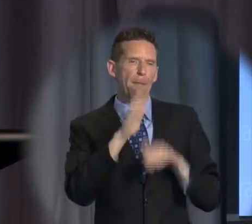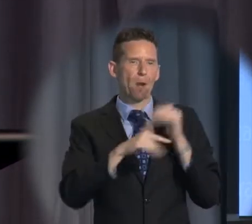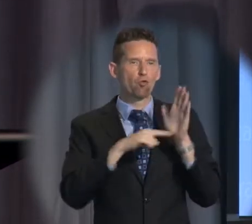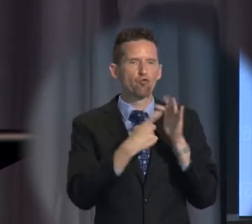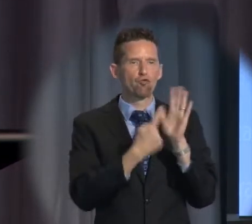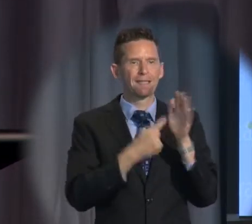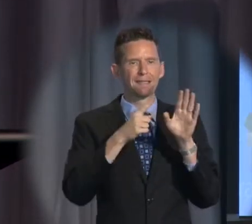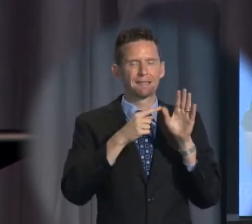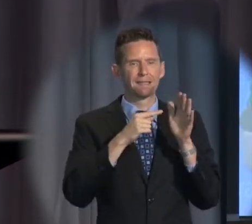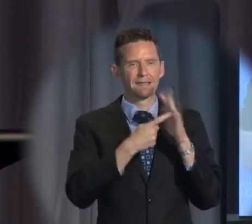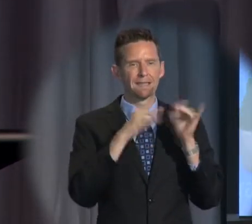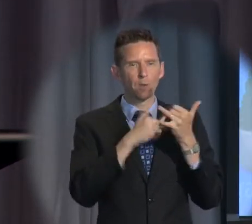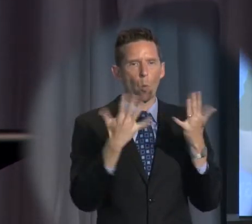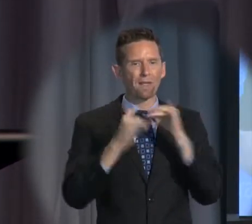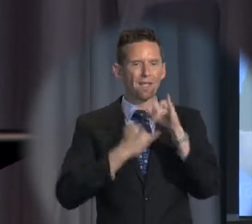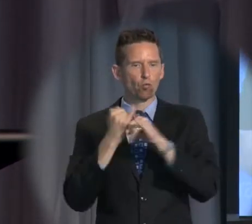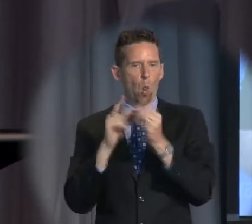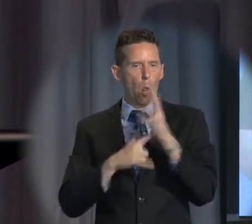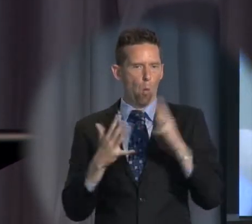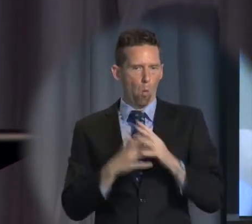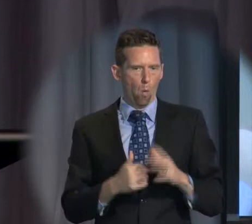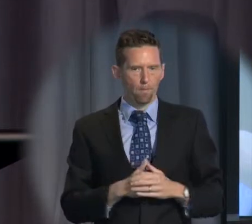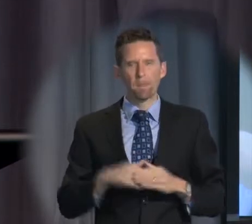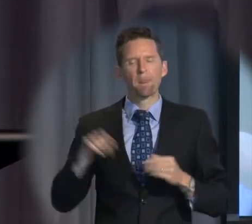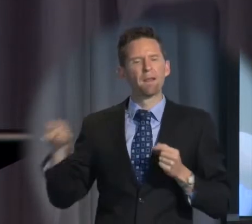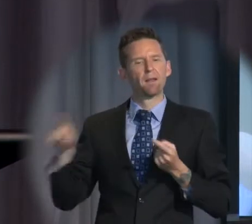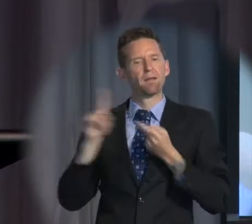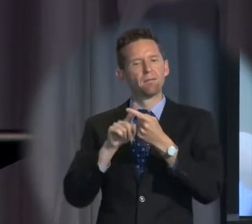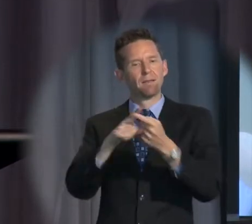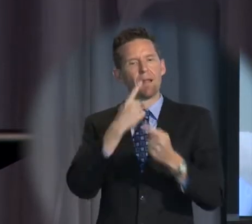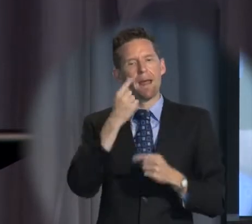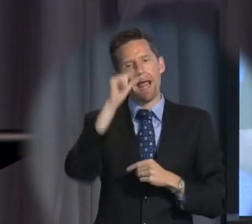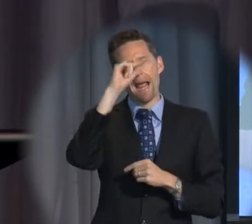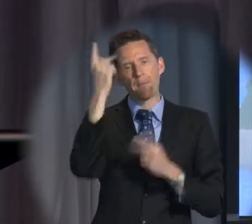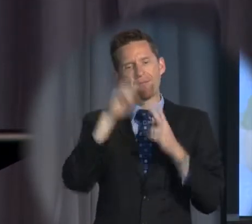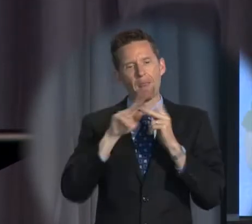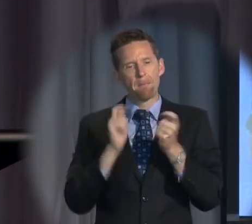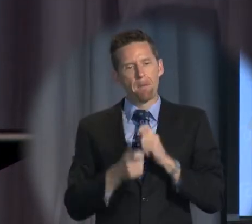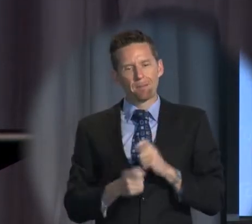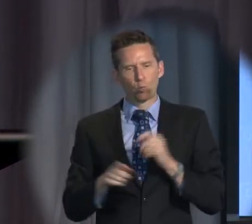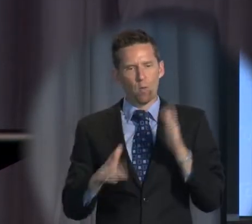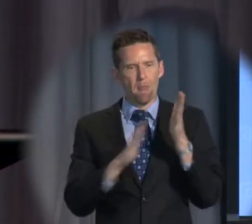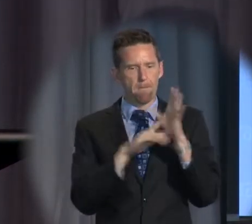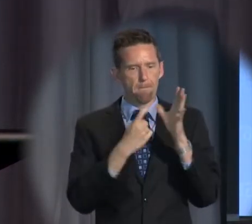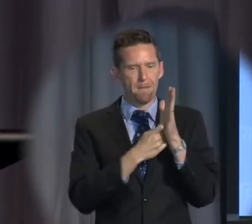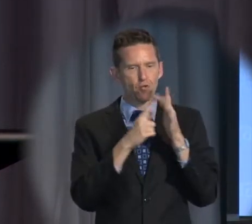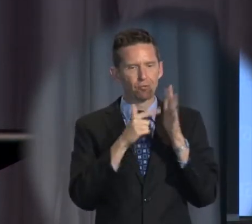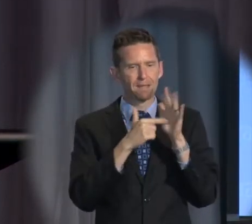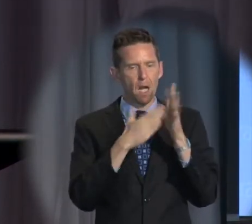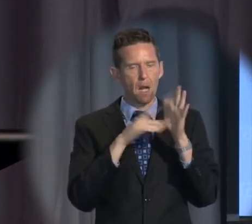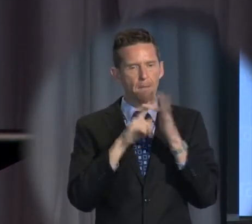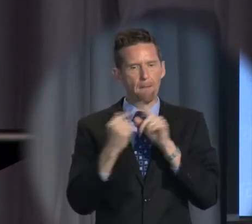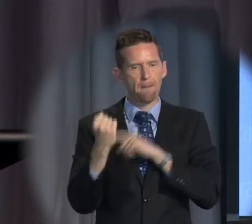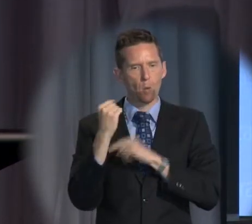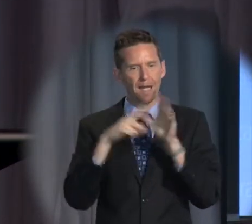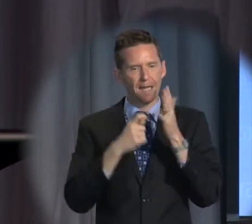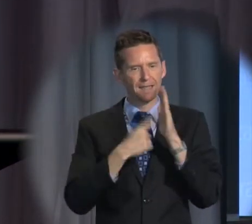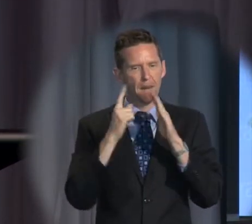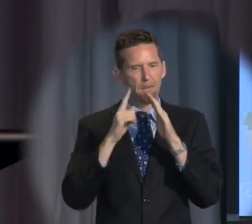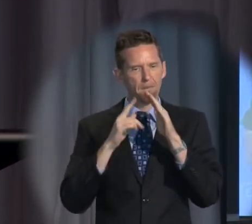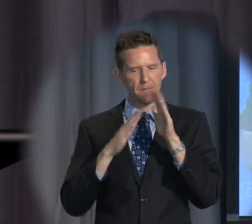treaties or international law. And he continued, the aim of the amendments to the Maritime Powers Act and the Migration Act